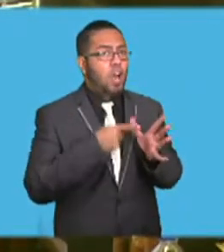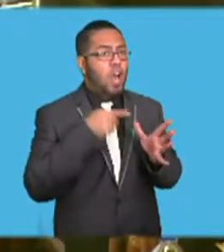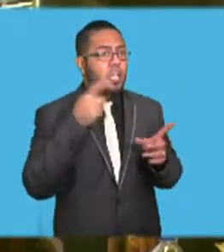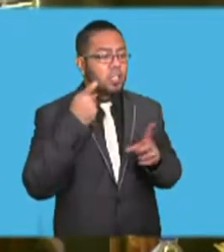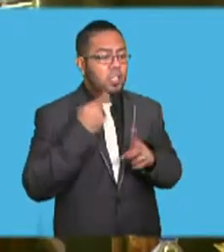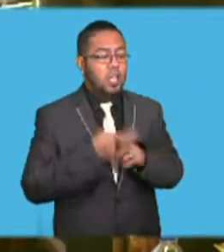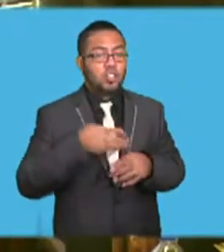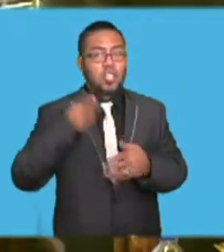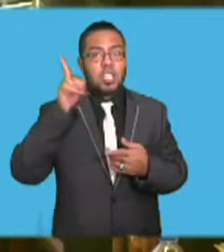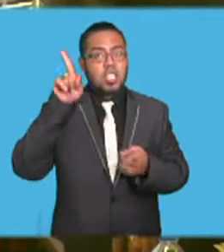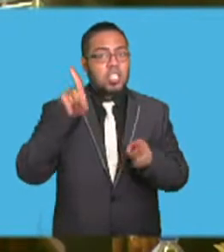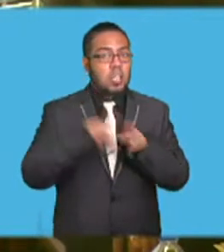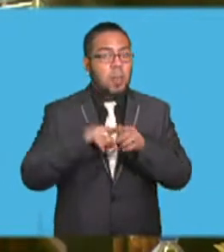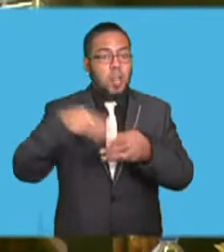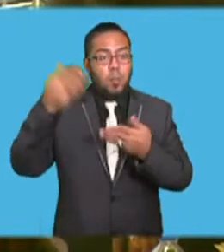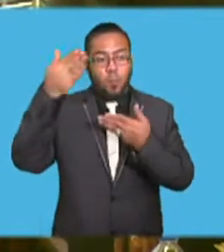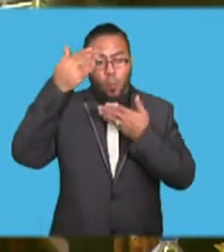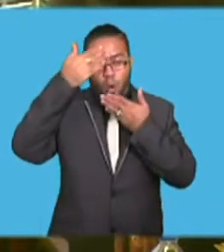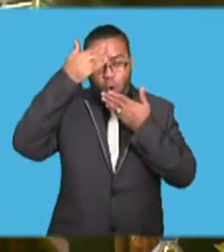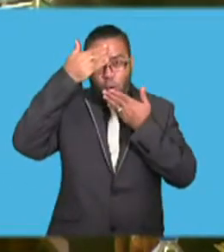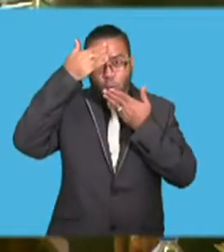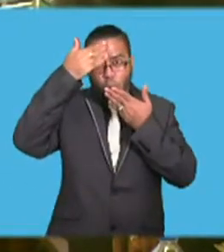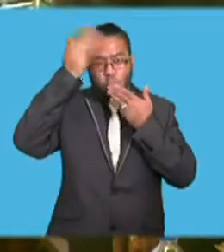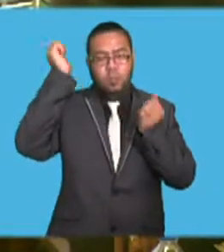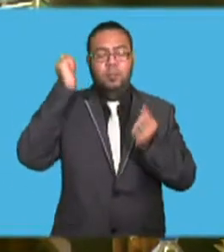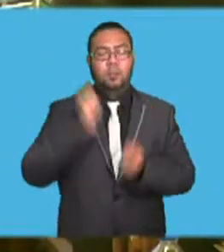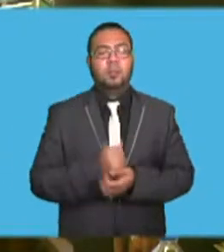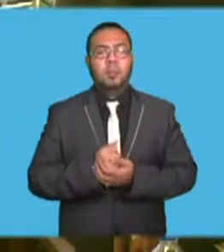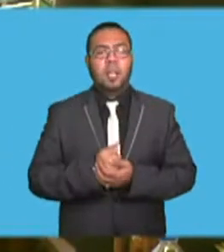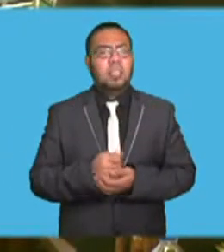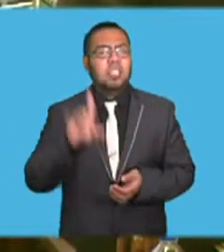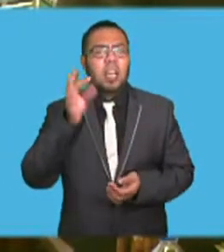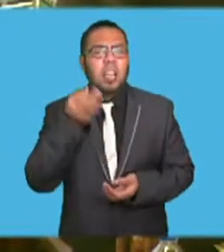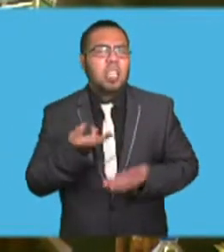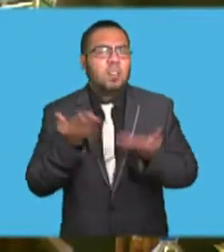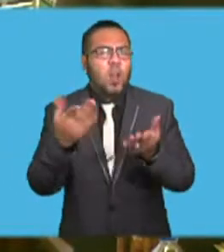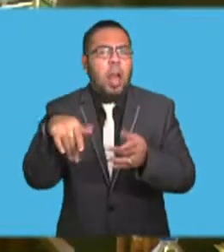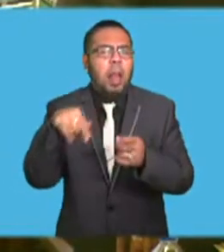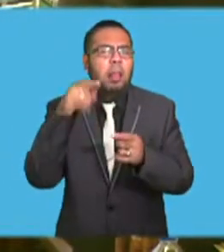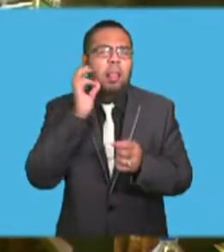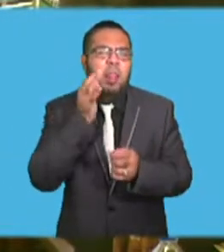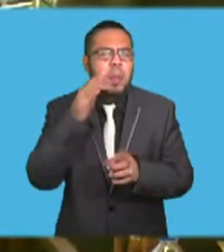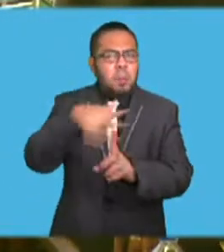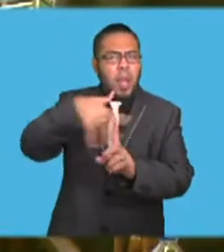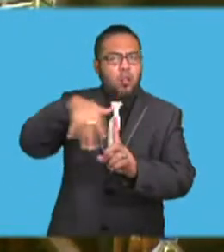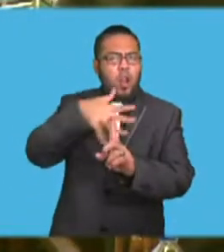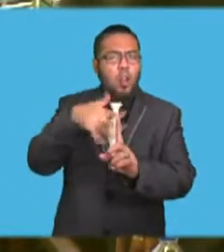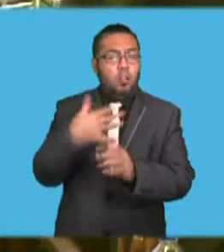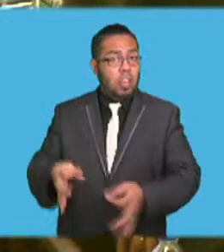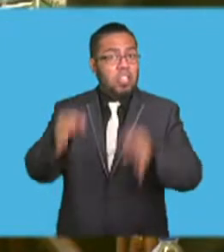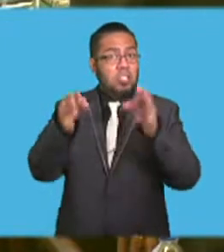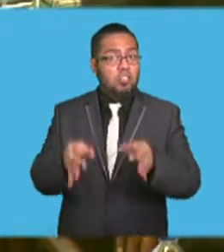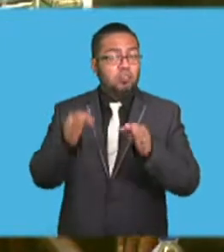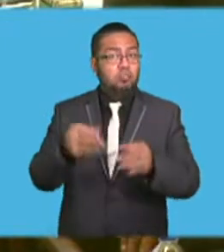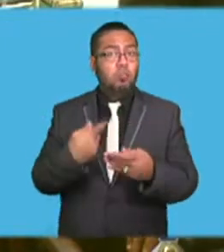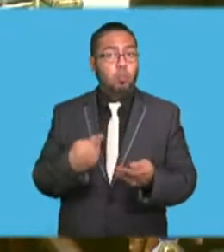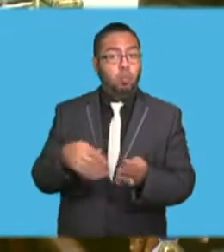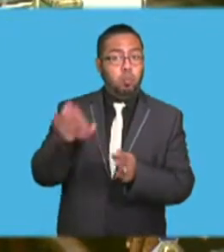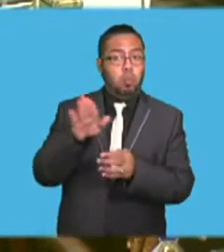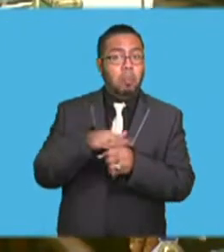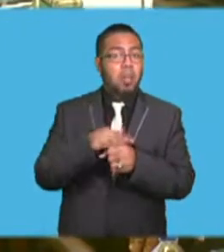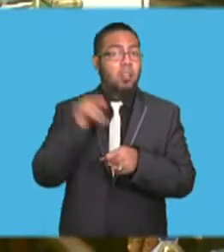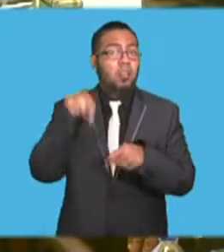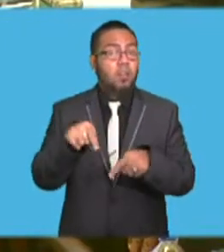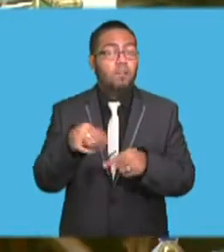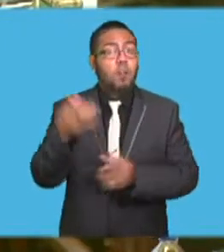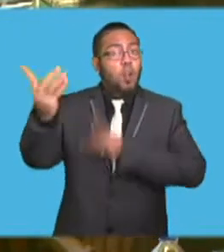Madam Speaker, let me give a bit of background to this. The decisions emerging from the UNFCCC